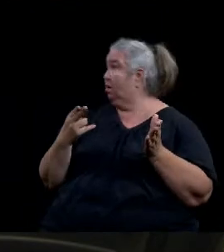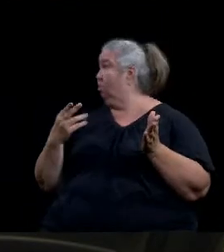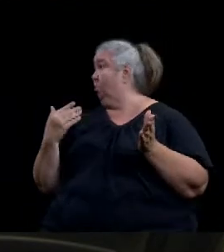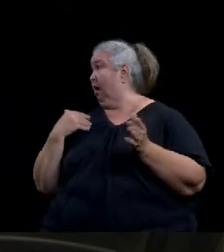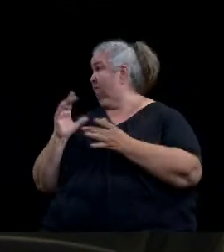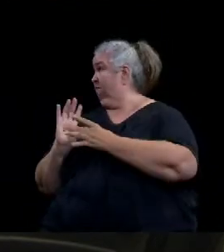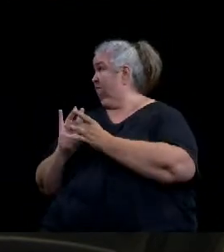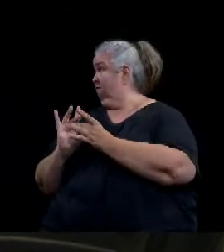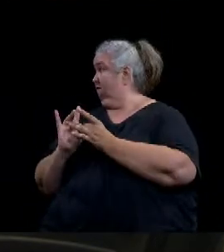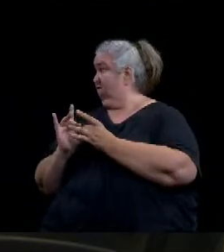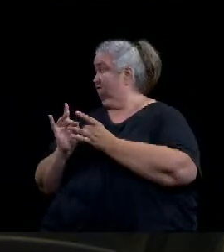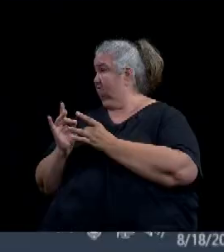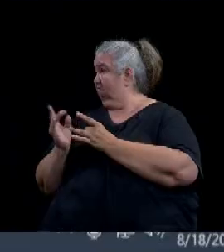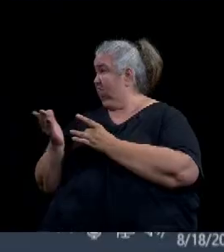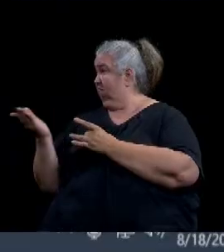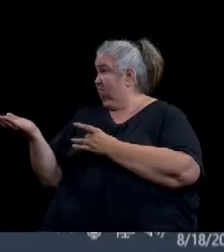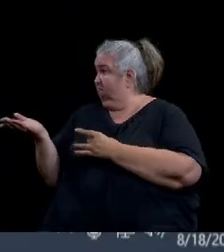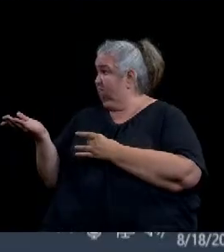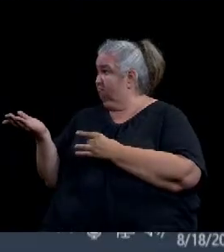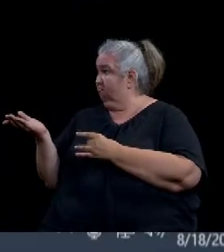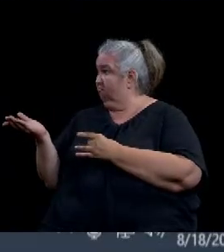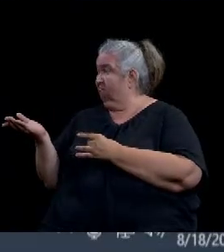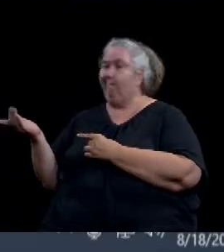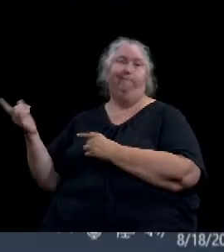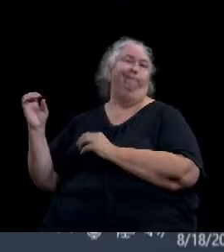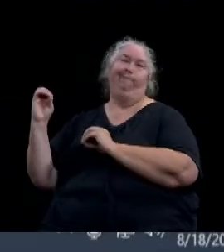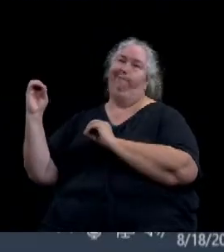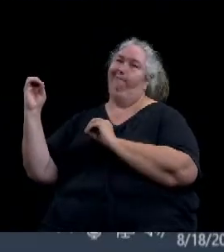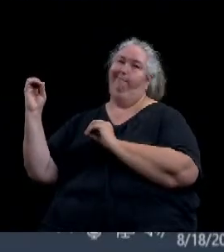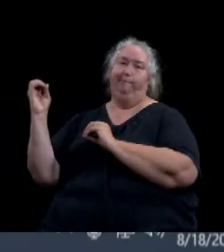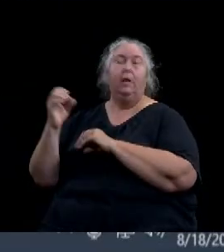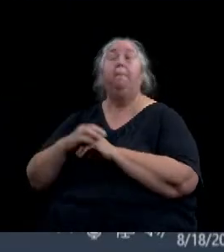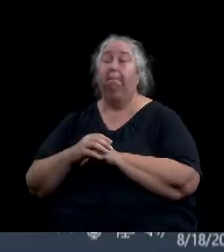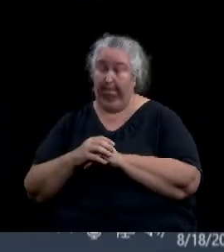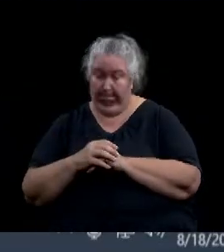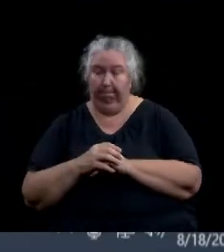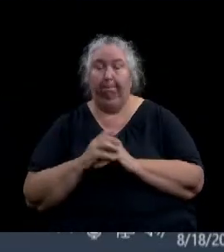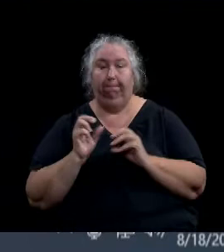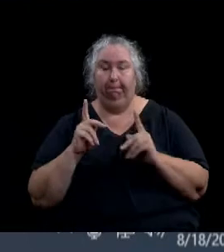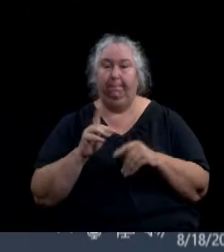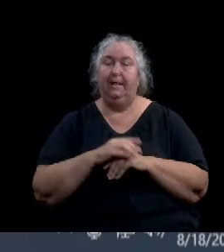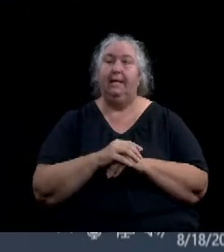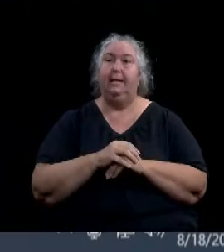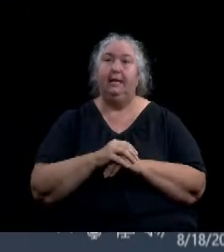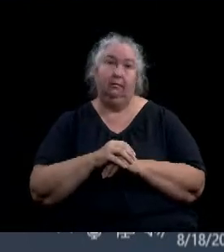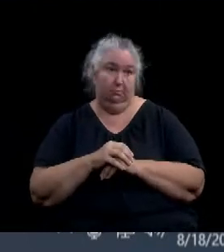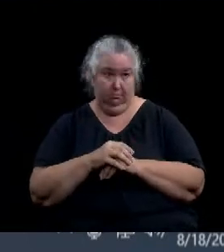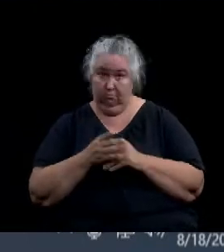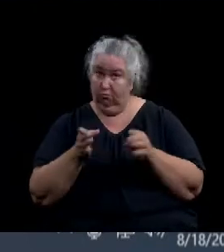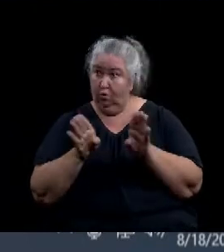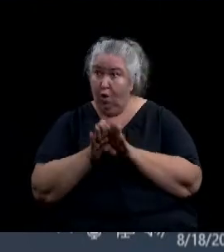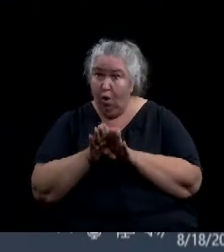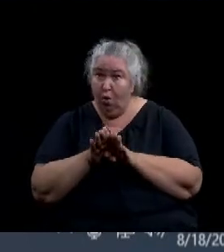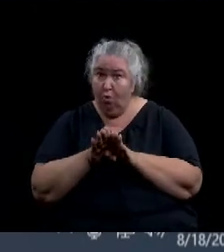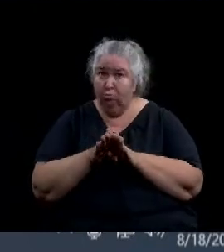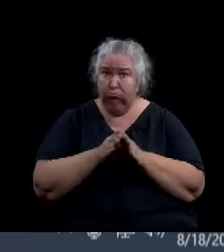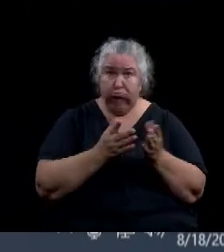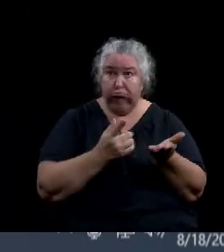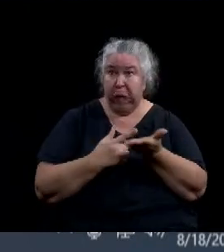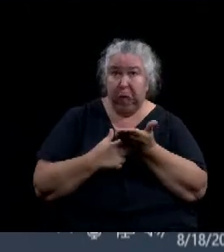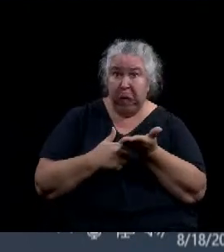do not. Okay. We will close the public hearing. Is there a motion? Move for approval.